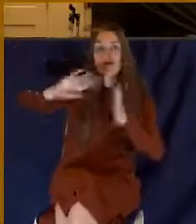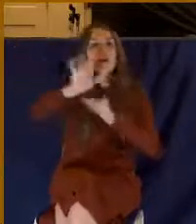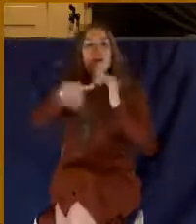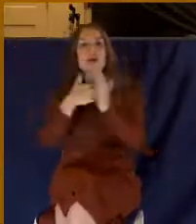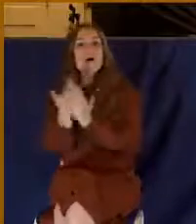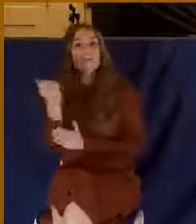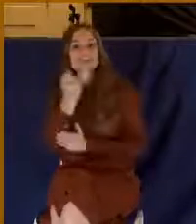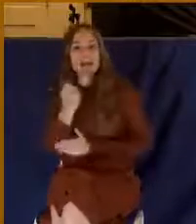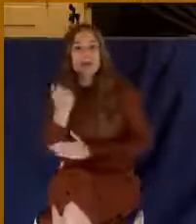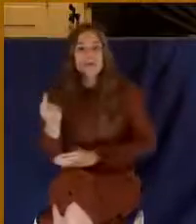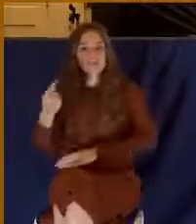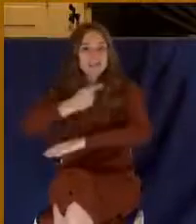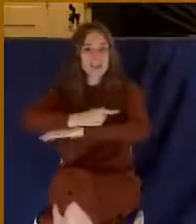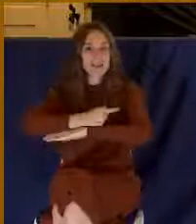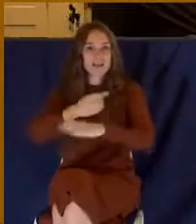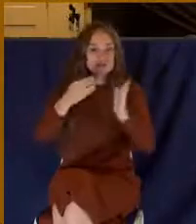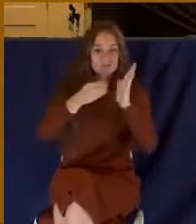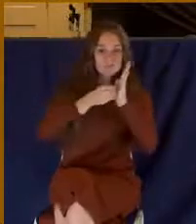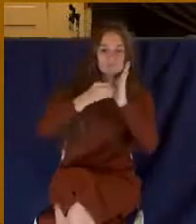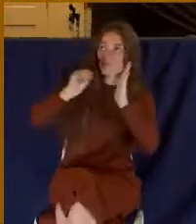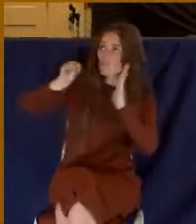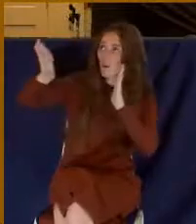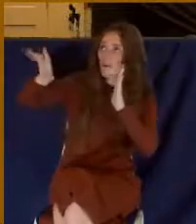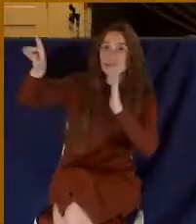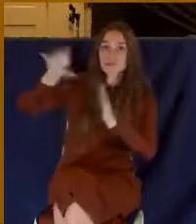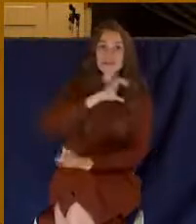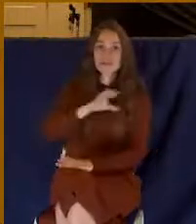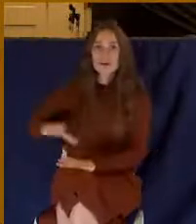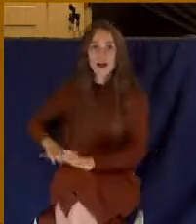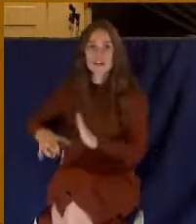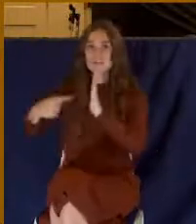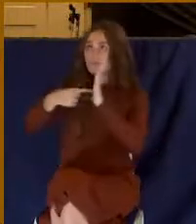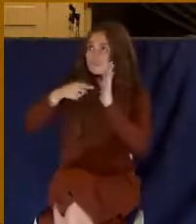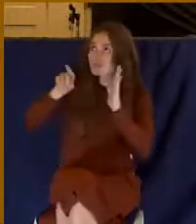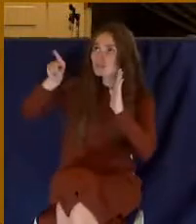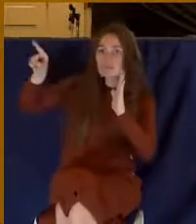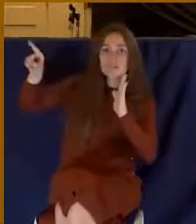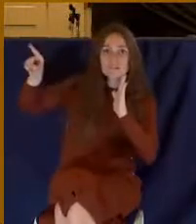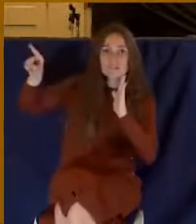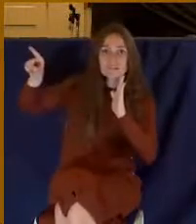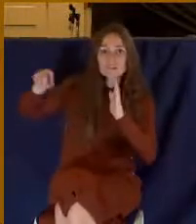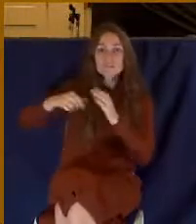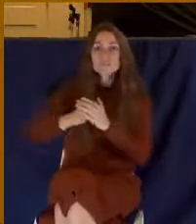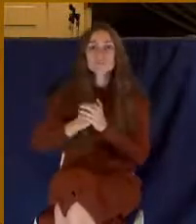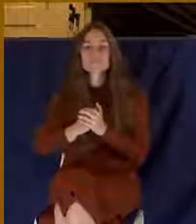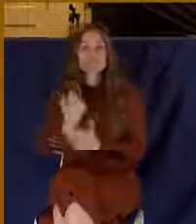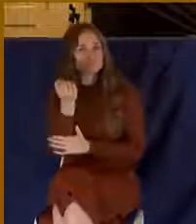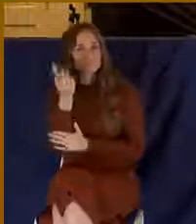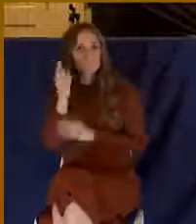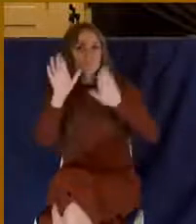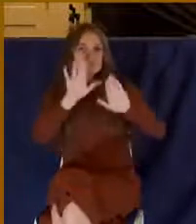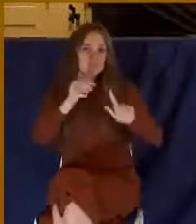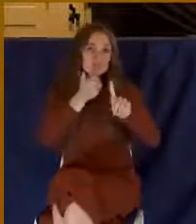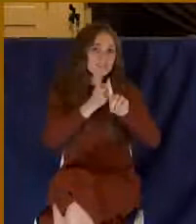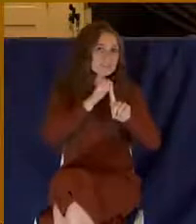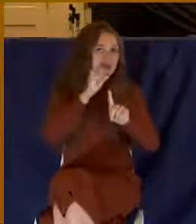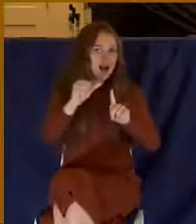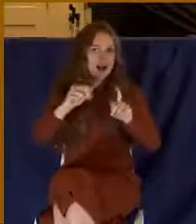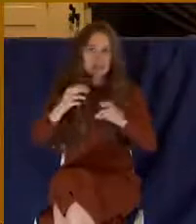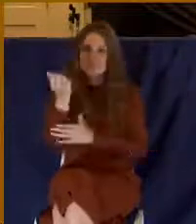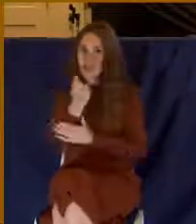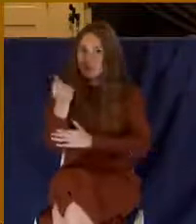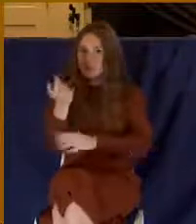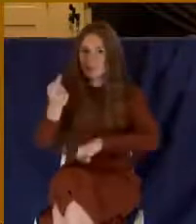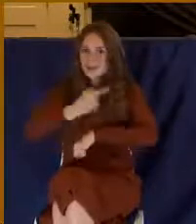Sabbath pointed to Christ, who has given us Sabbath is supposed to be rest. And by the way, Sunday is not the Sabbath, as some